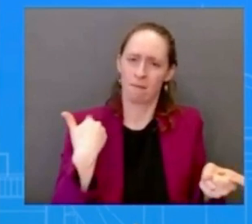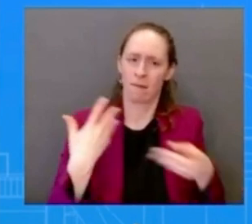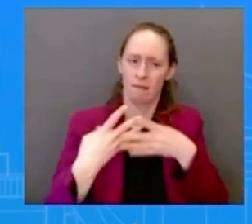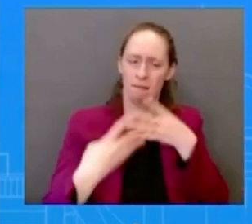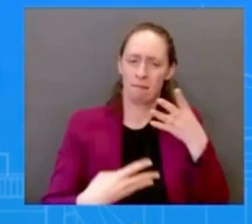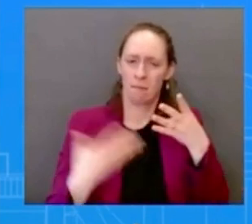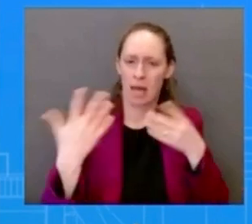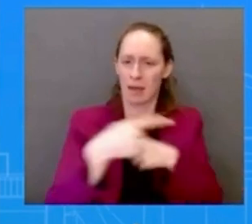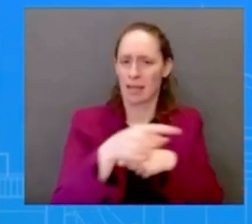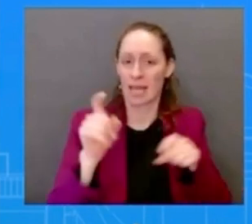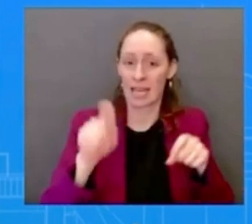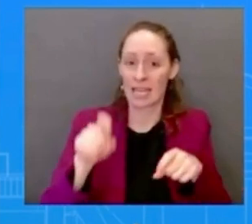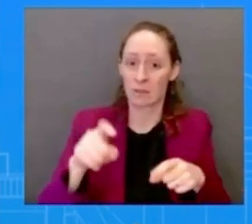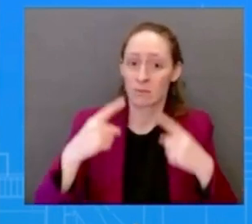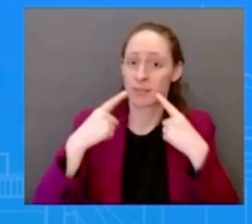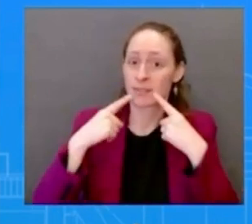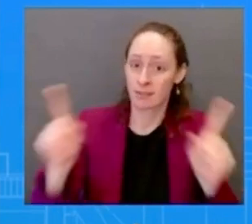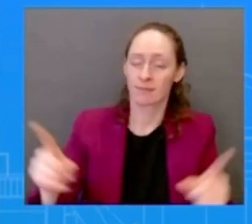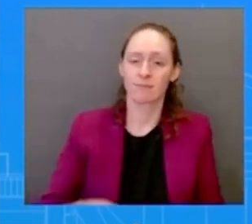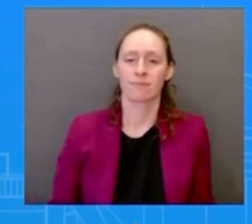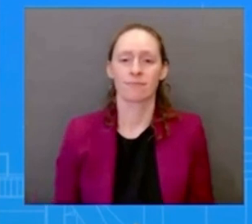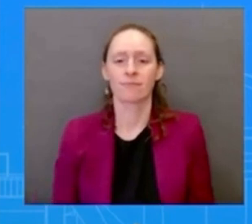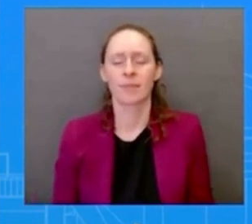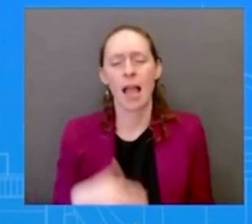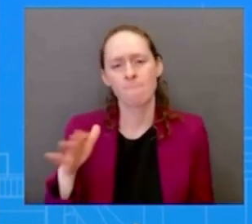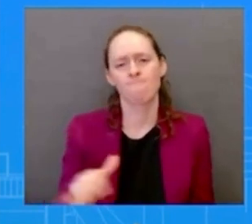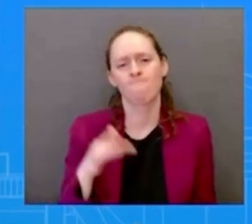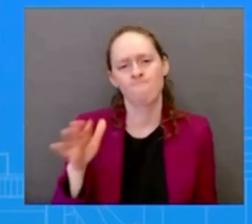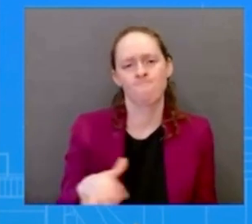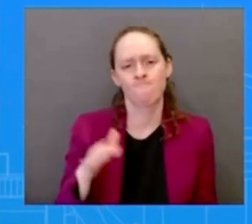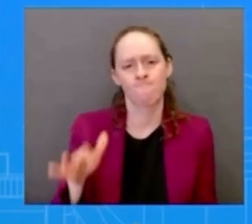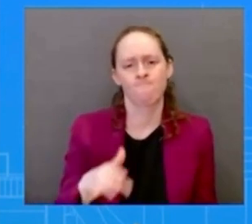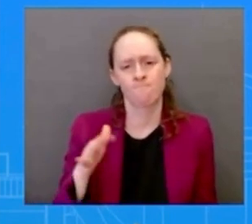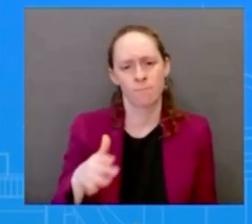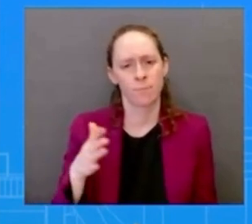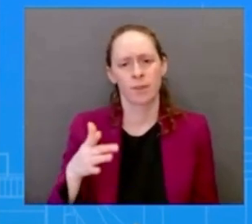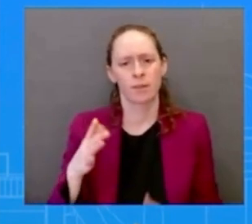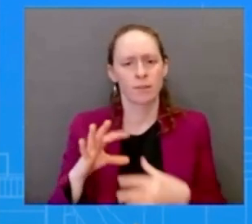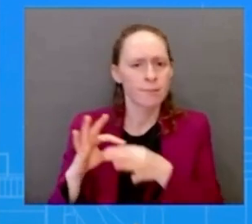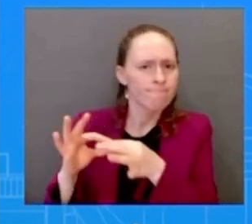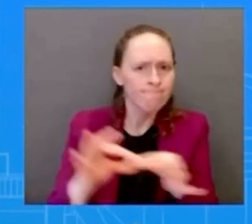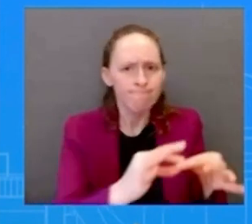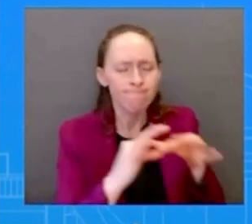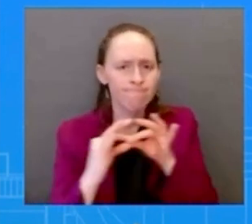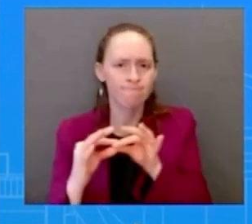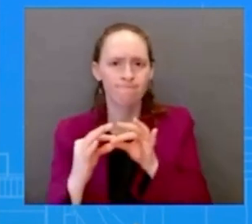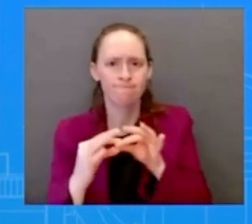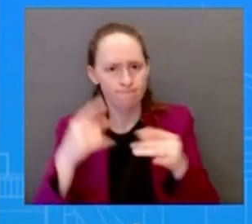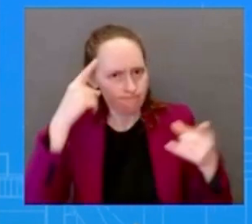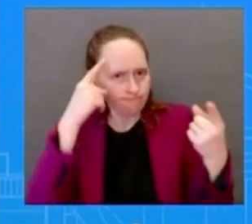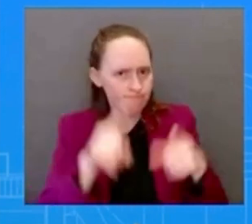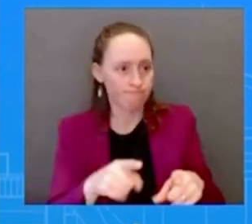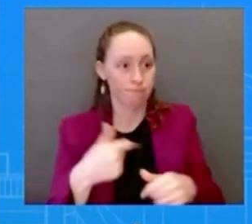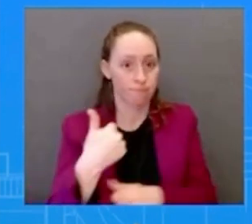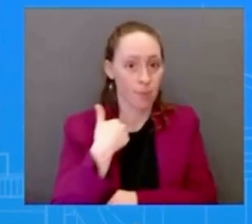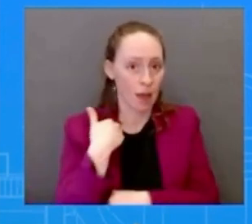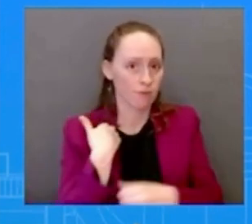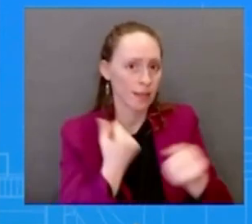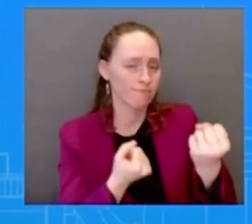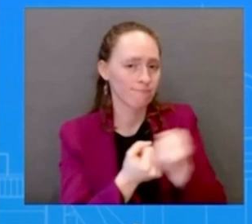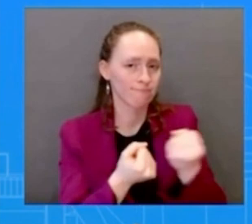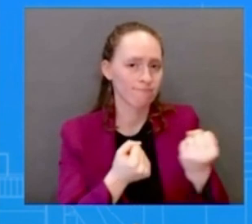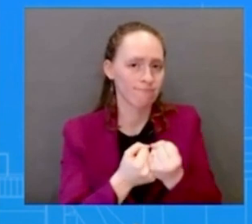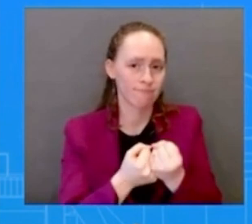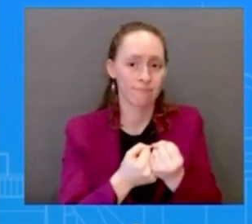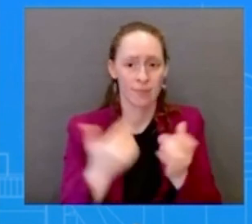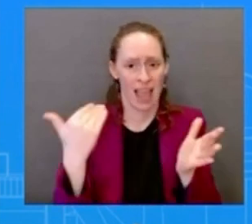part of that alliance that continues to provide the security assistance that ukraine needs i'm not gonna again it's a sovereign decision it is their decision